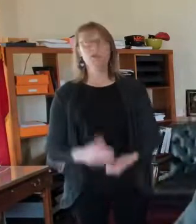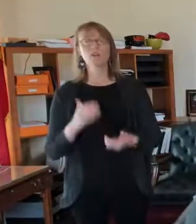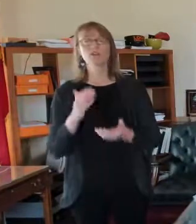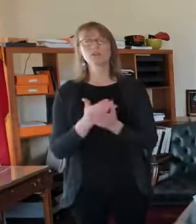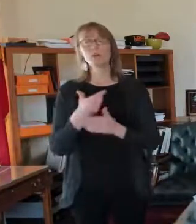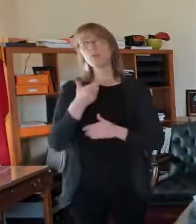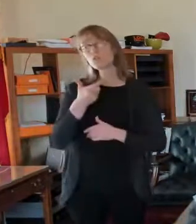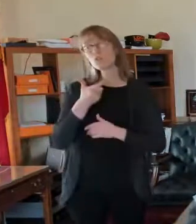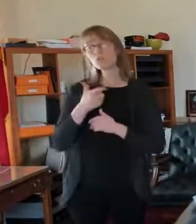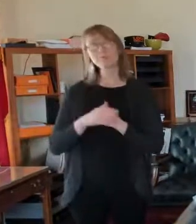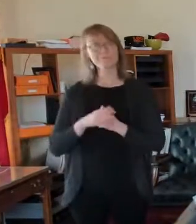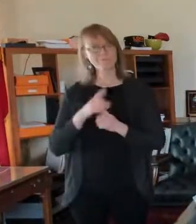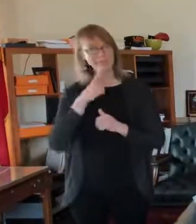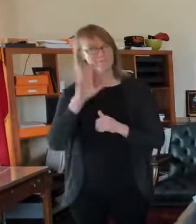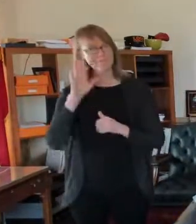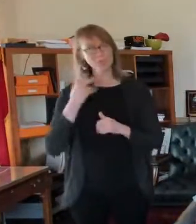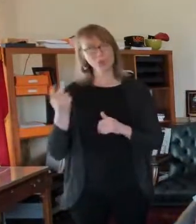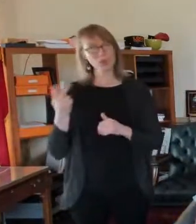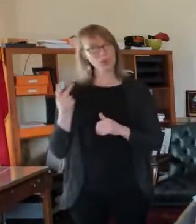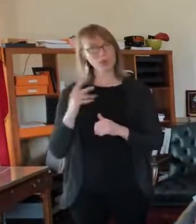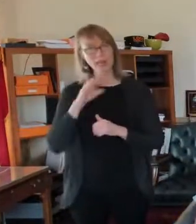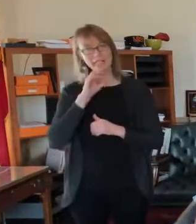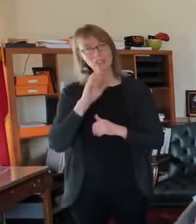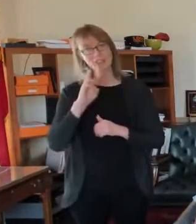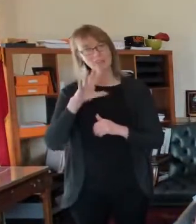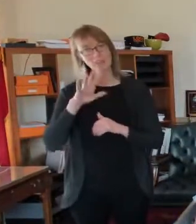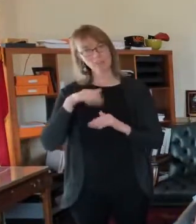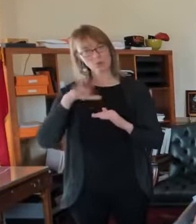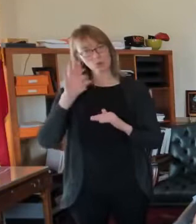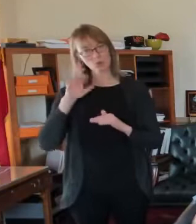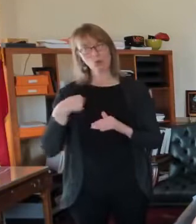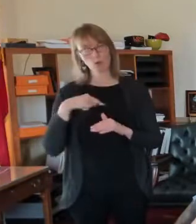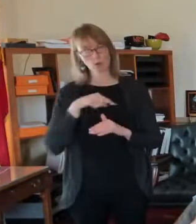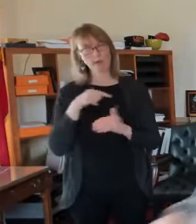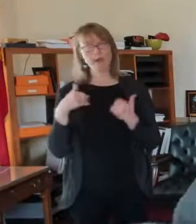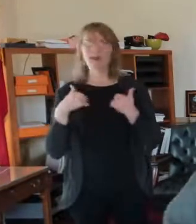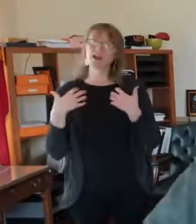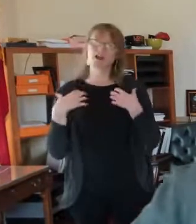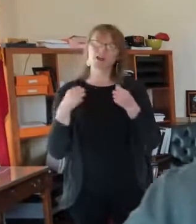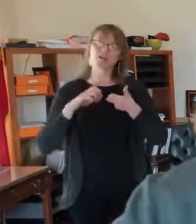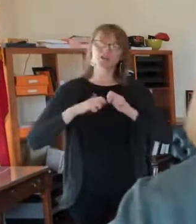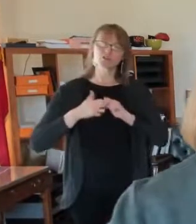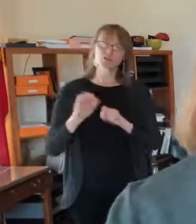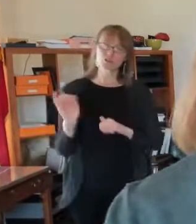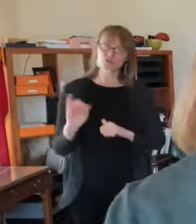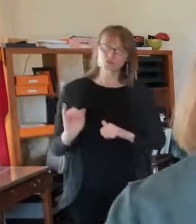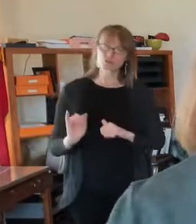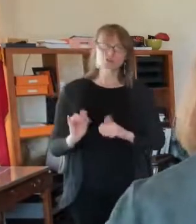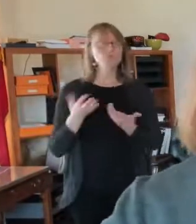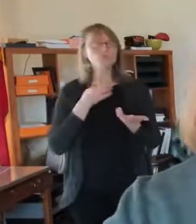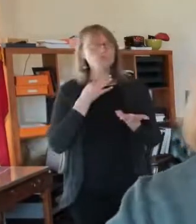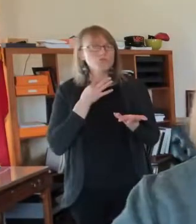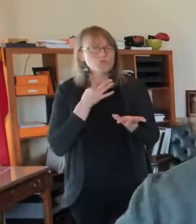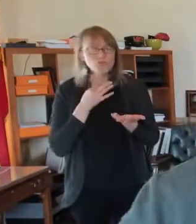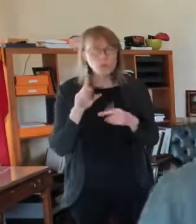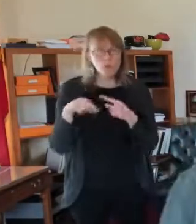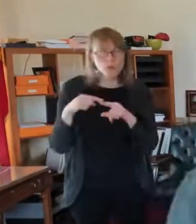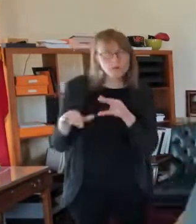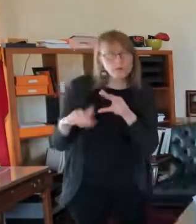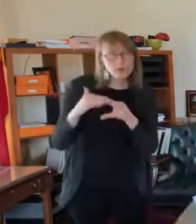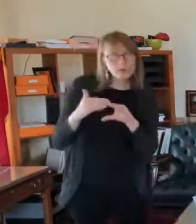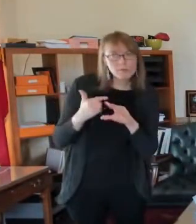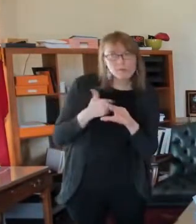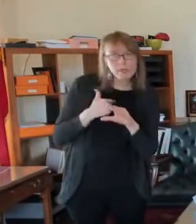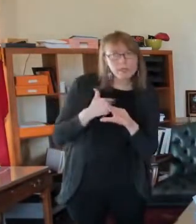and that they have some of underlying qualifying health conditions. Curious about when the, uh, the city will be able to send them notifications